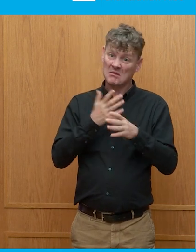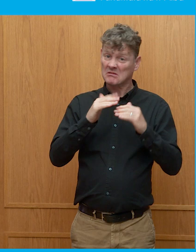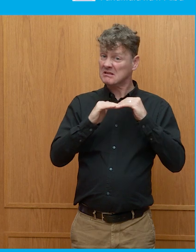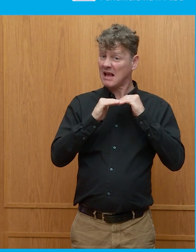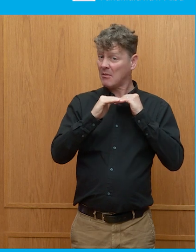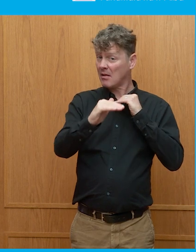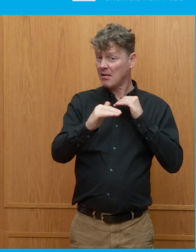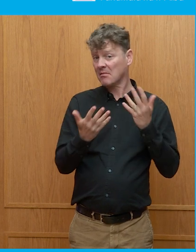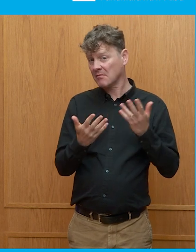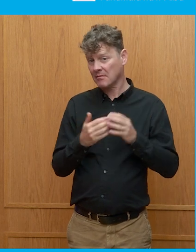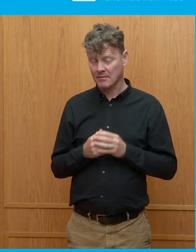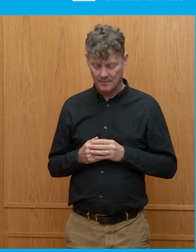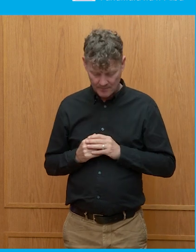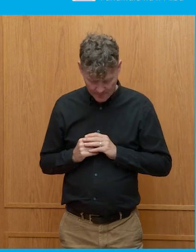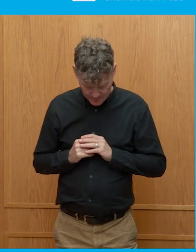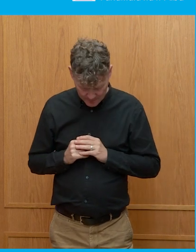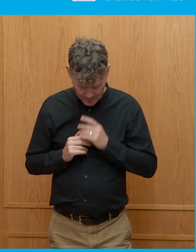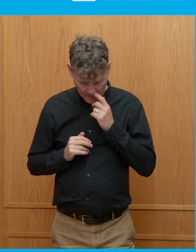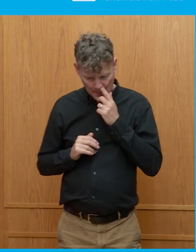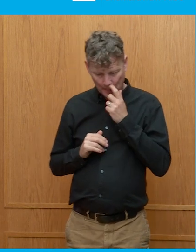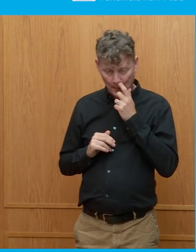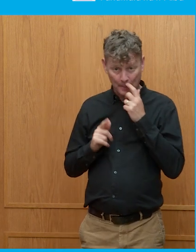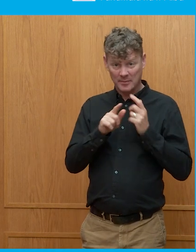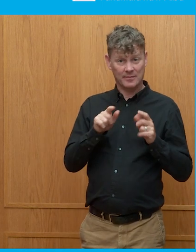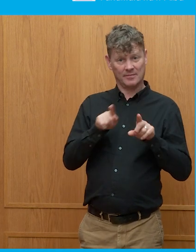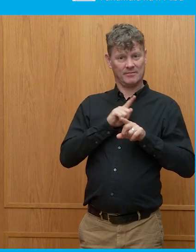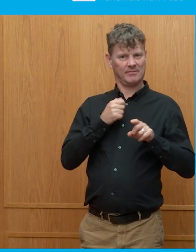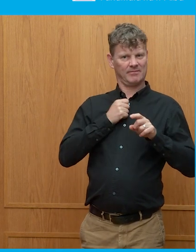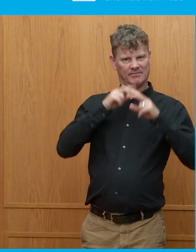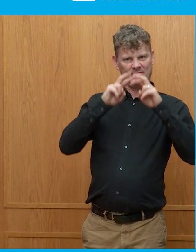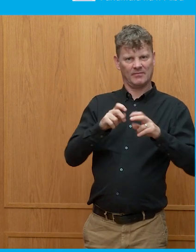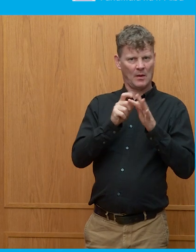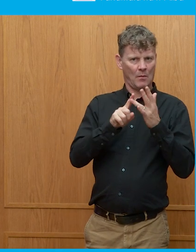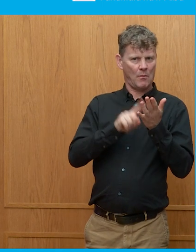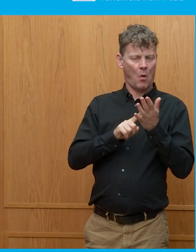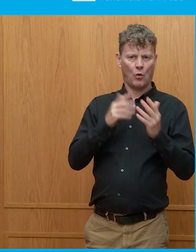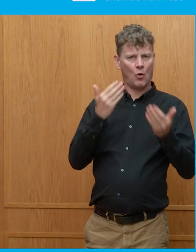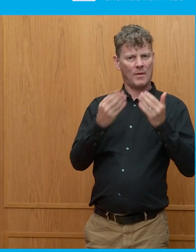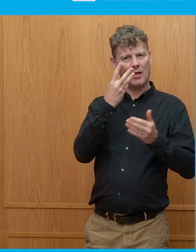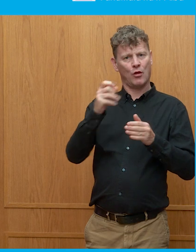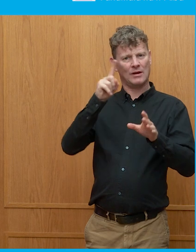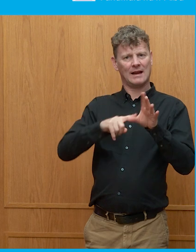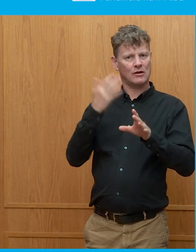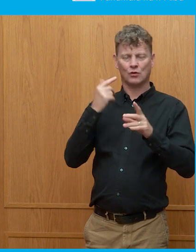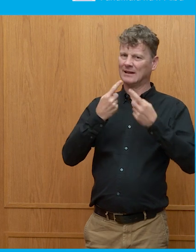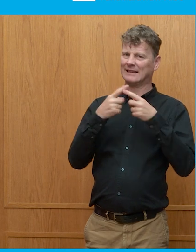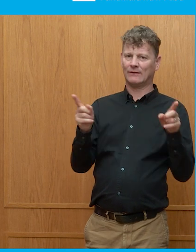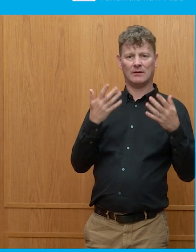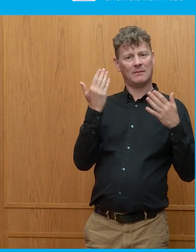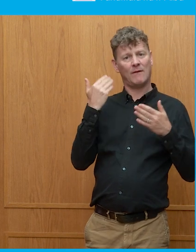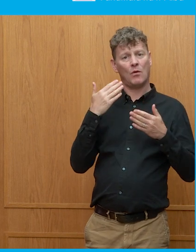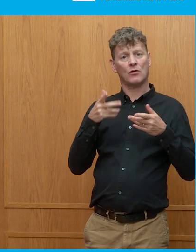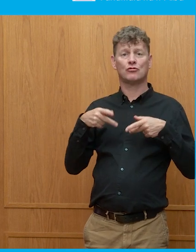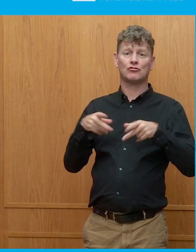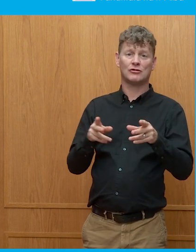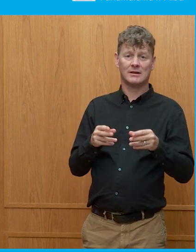I suppose the other point here is, I mean, my profession, we don't do things like we used to 30 years ago. We don't have people with clipboards standing on street